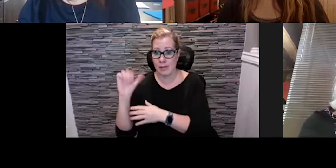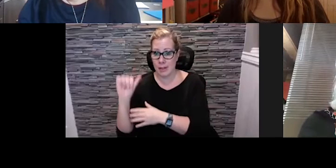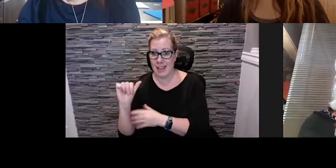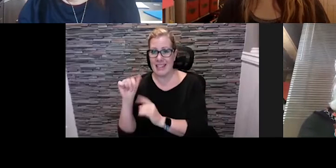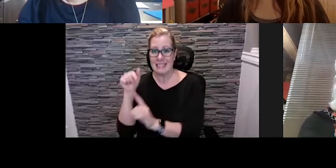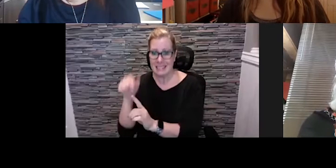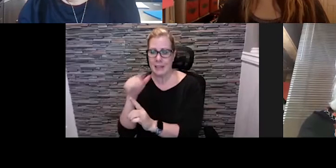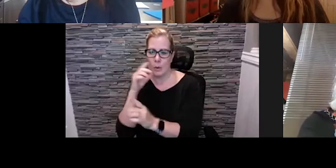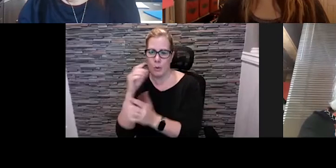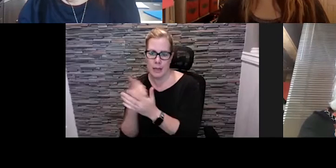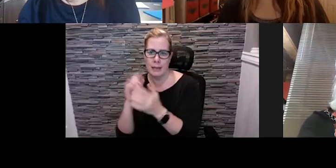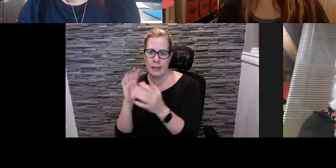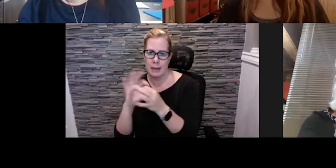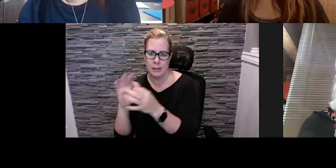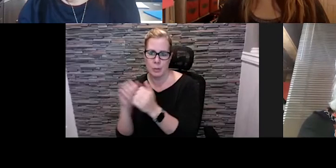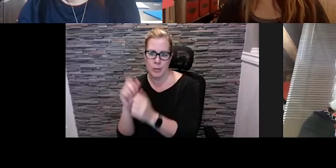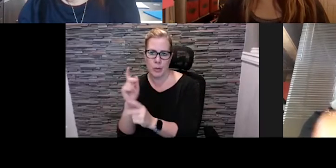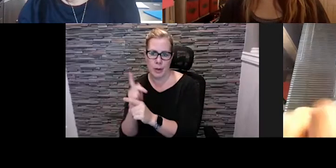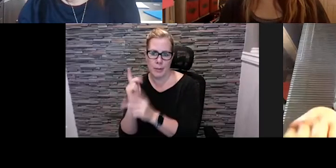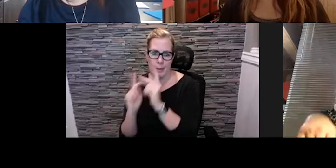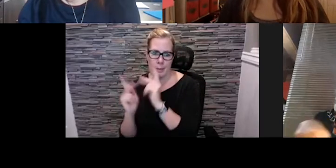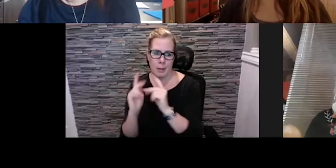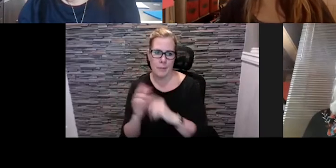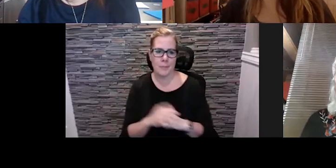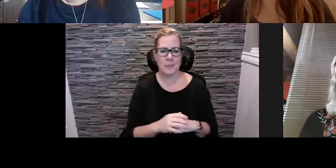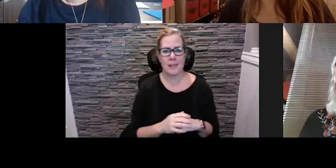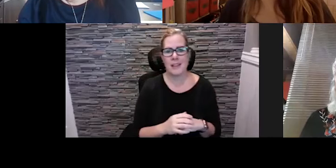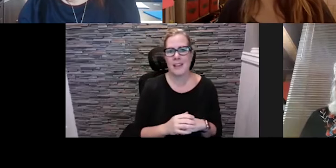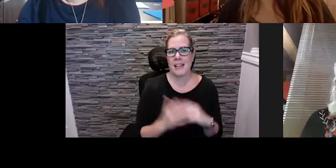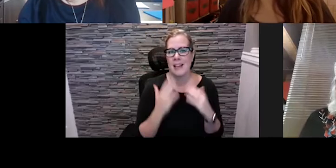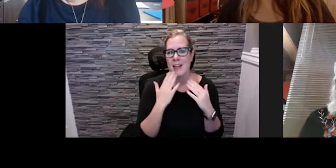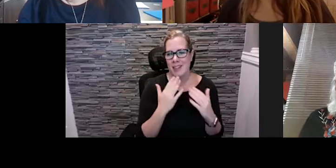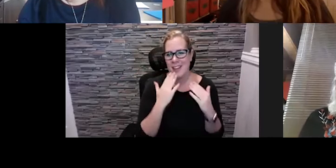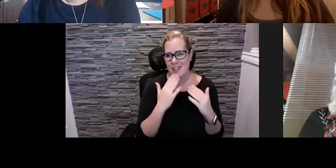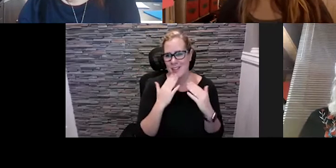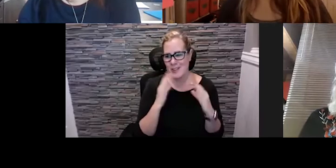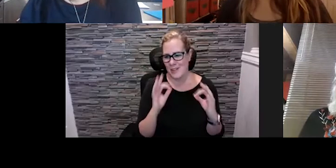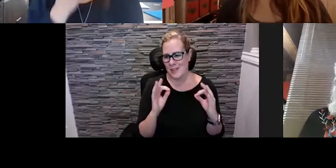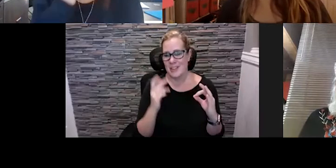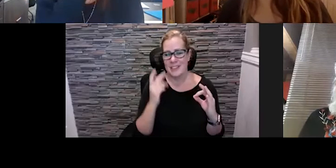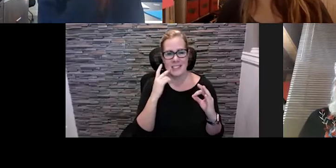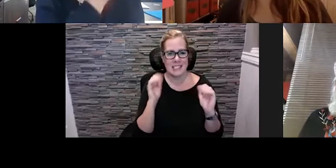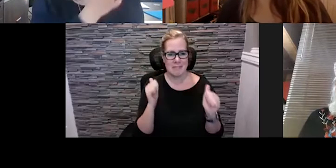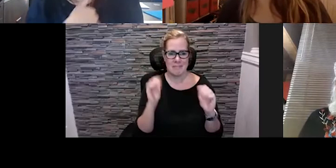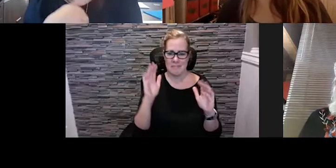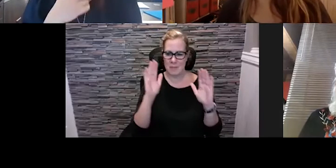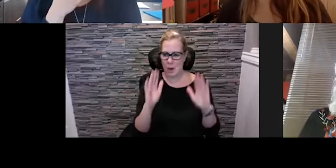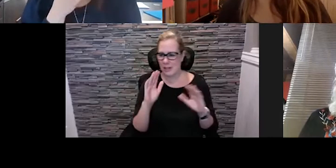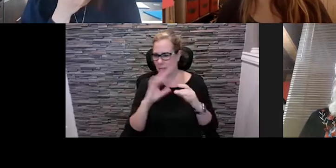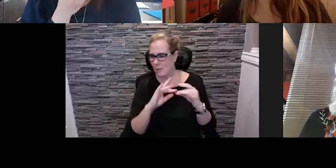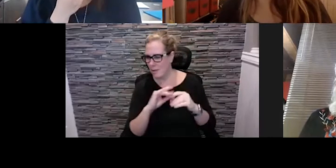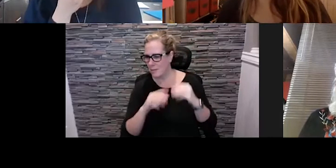thanks for that teresa um and to all of our panelists so i'm just going to take a minute because we've had some great comments that are coming in the chat